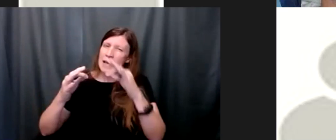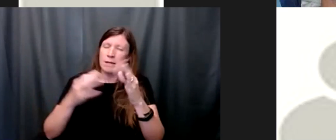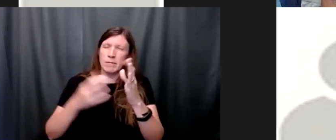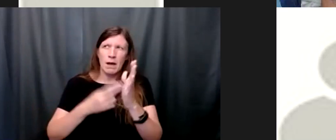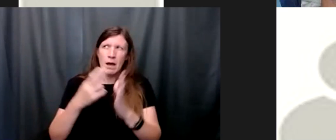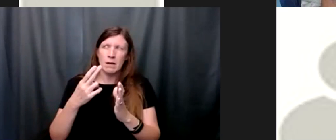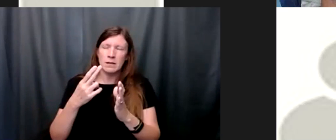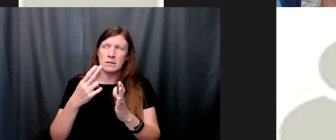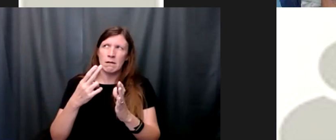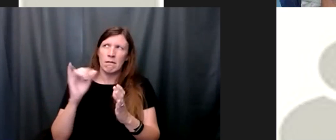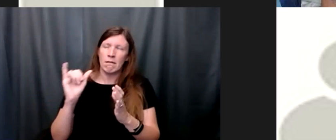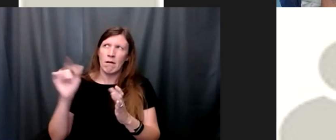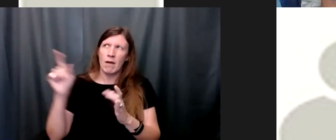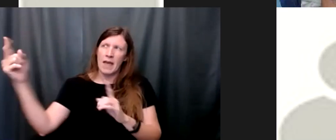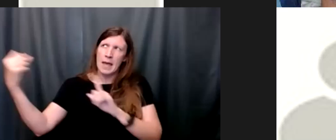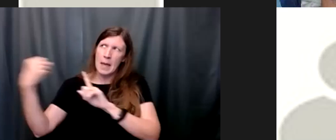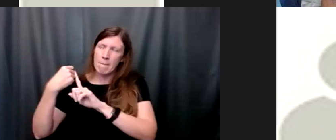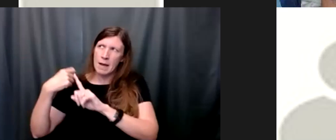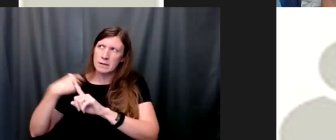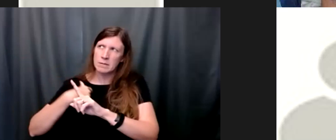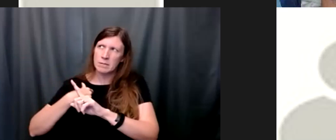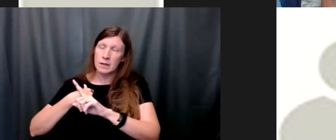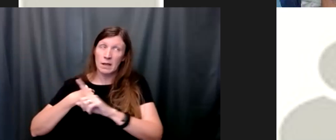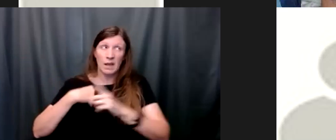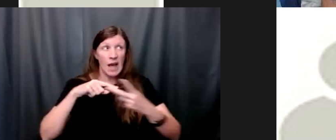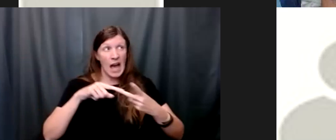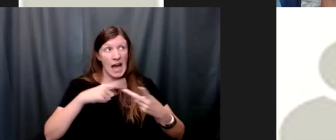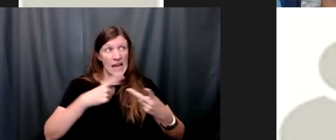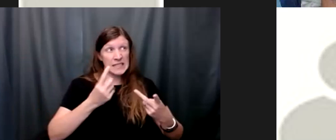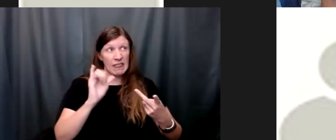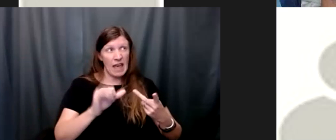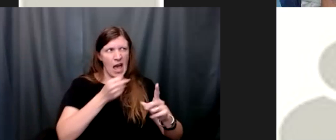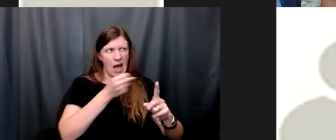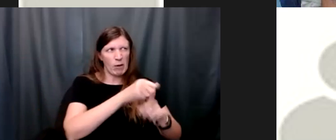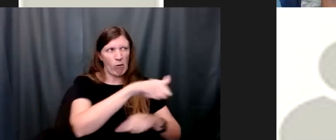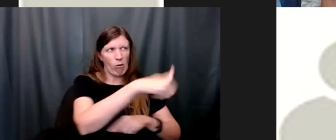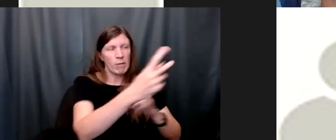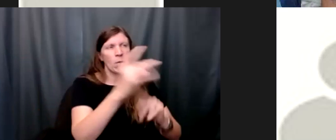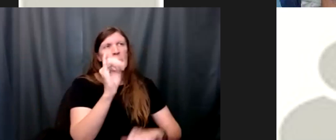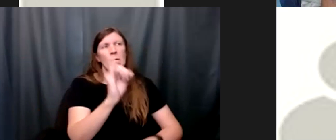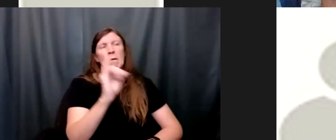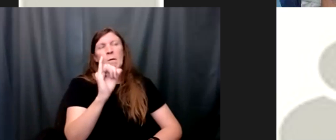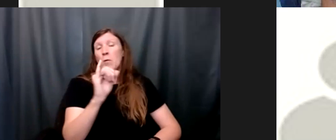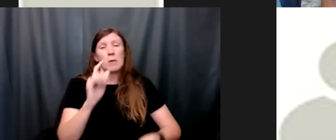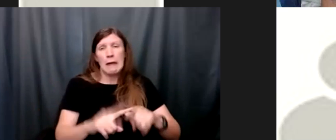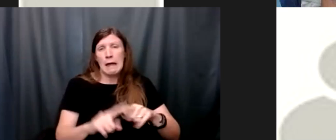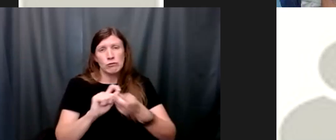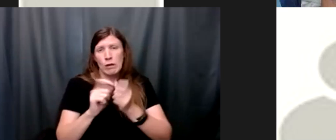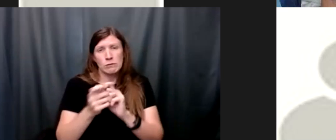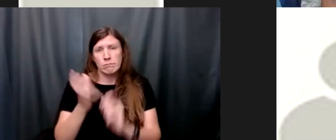decisions on your life as well as your own decisions on the lives of others we can't go back and change things